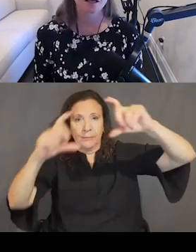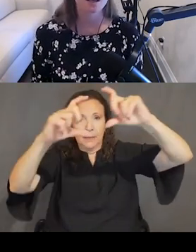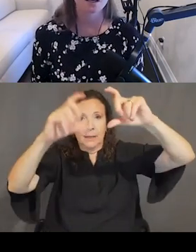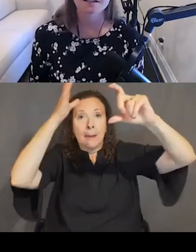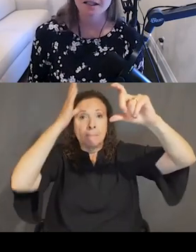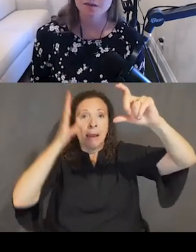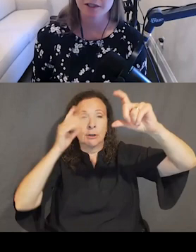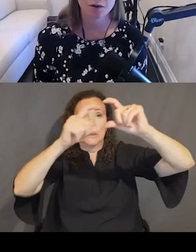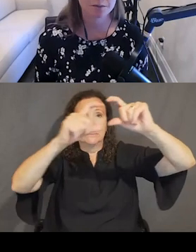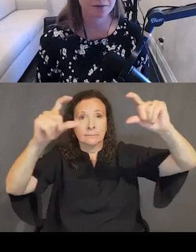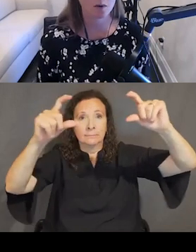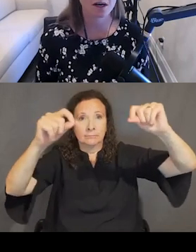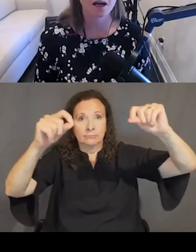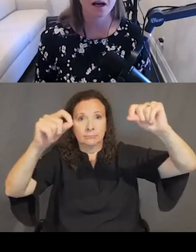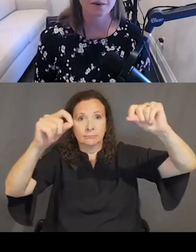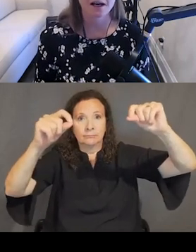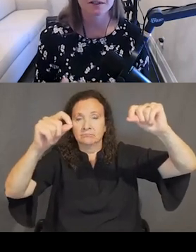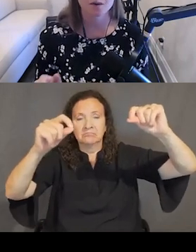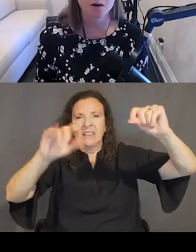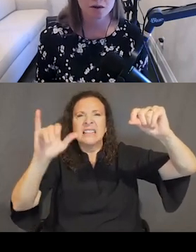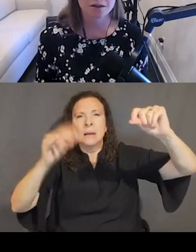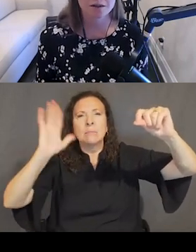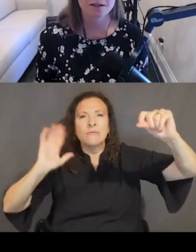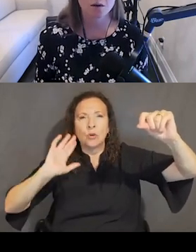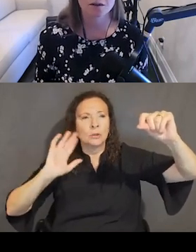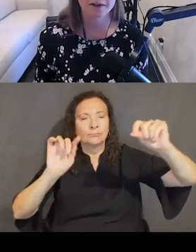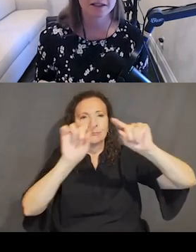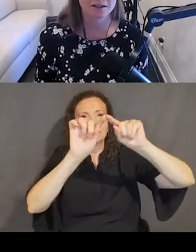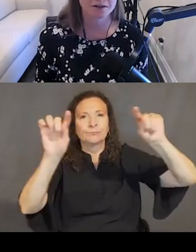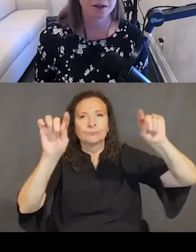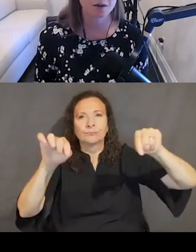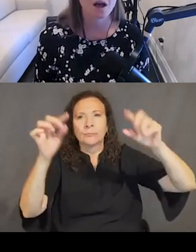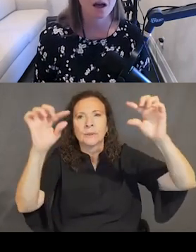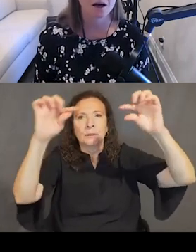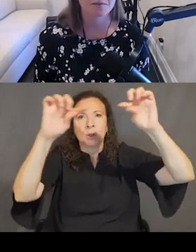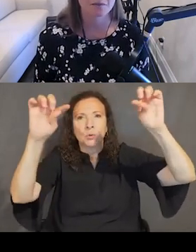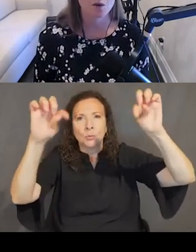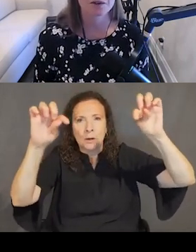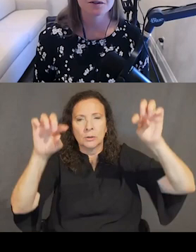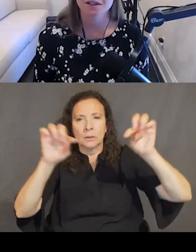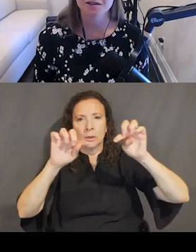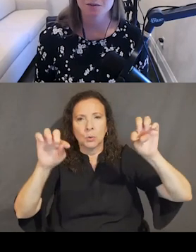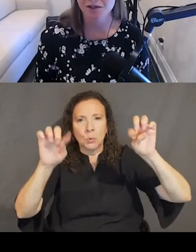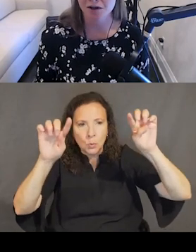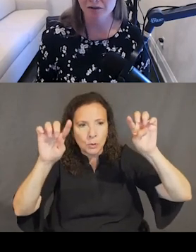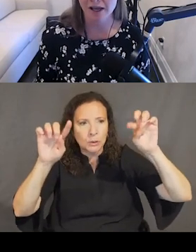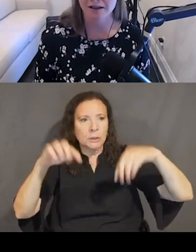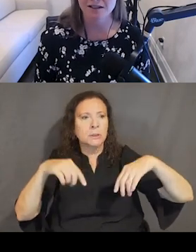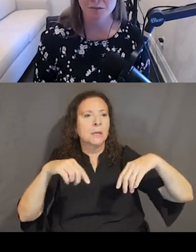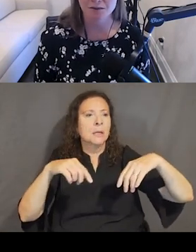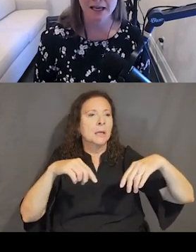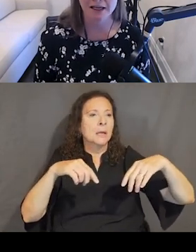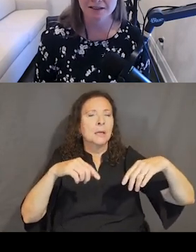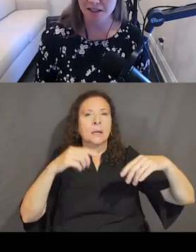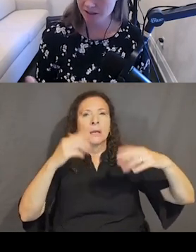text box is as we had noted before. We have square corners. That's the corner radius zero. We're using a super dark gray